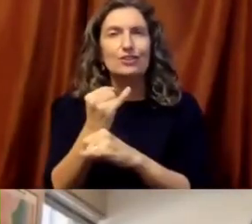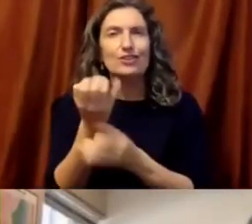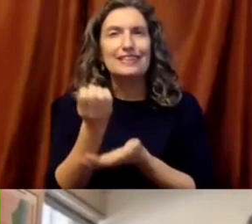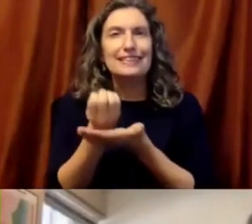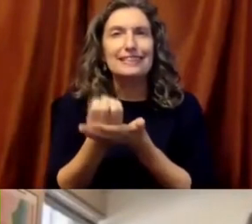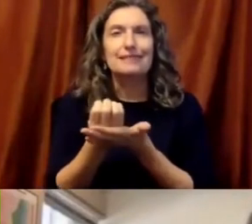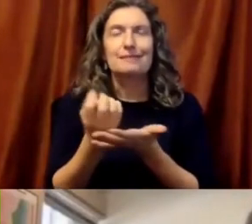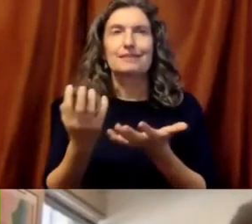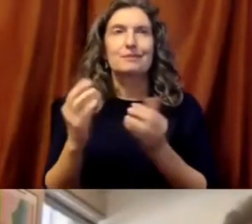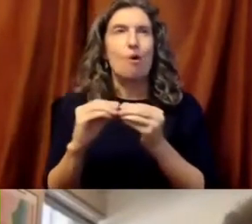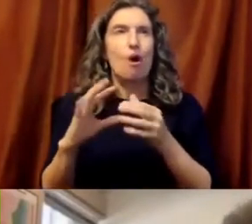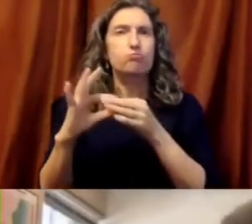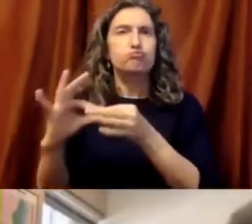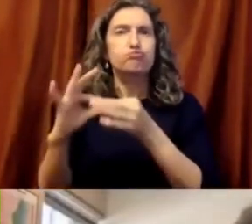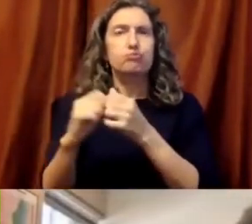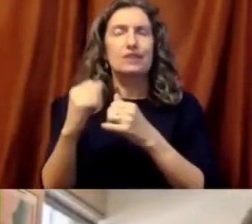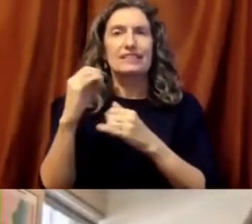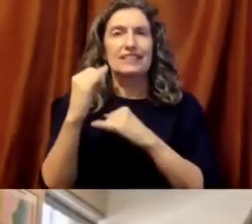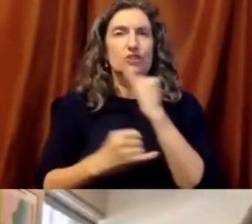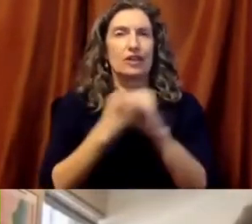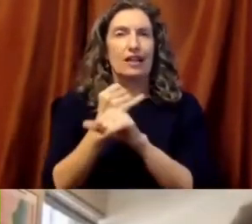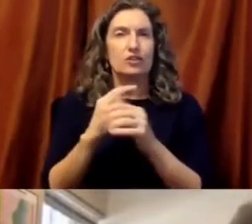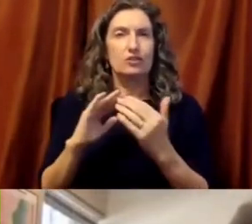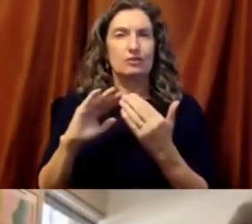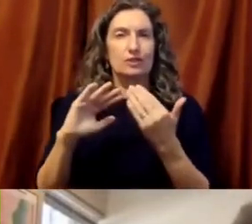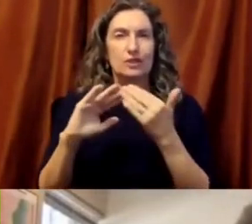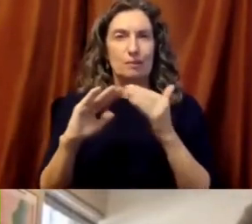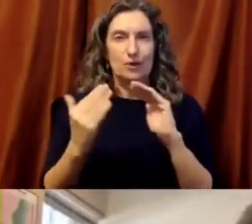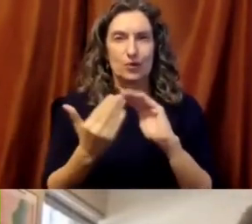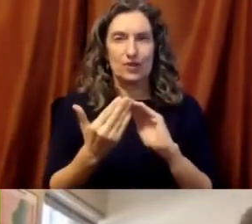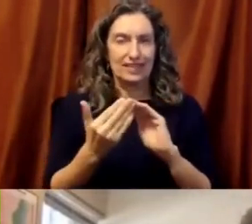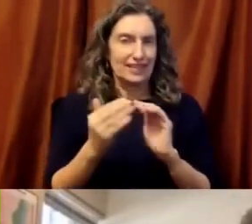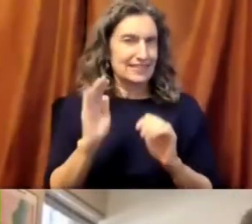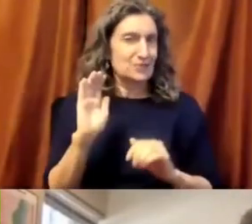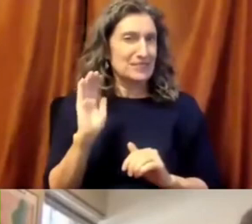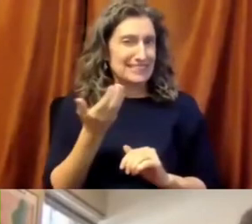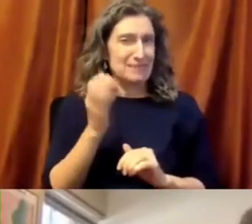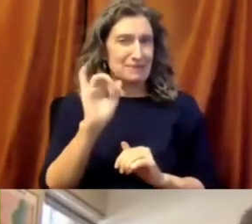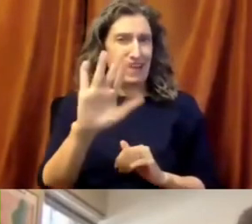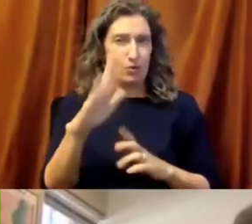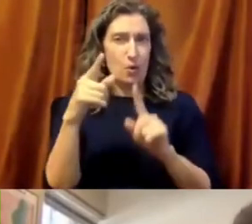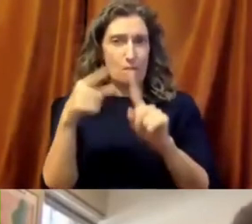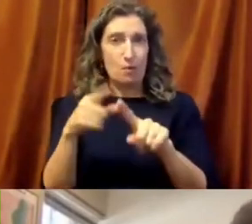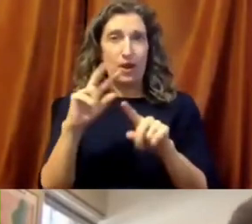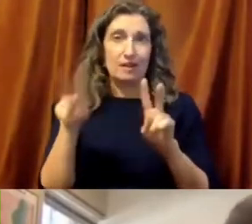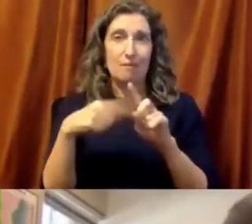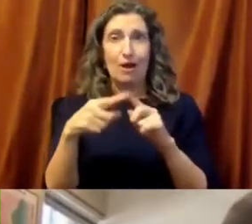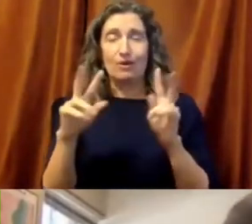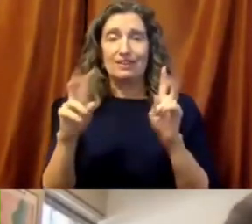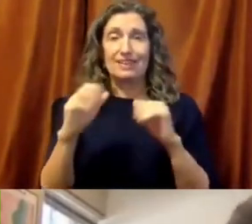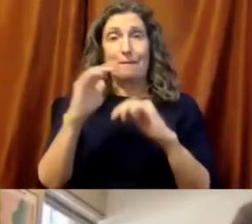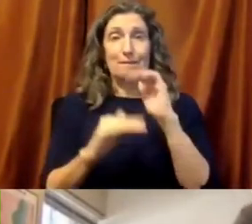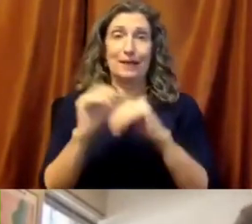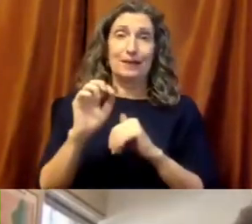in the international economy, in the international community. And it seems like that's part of building back